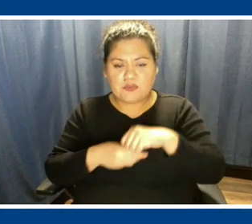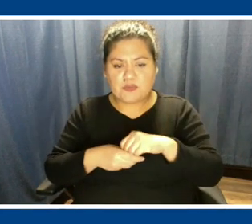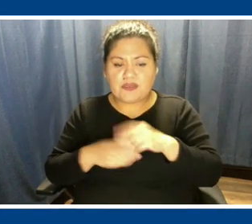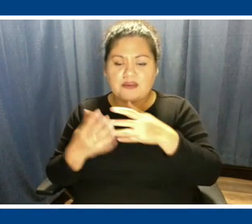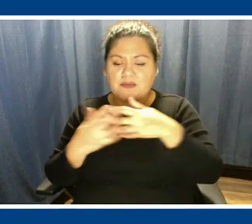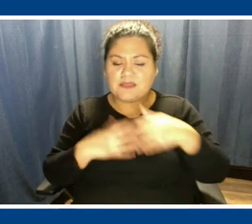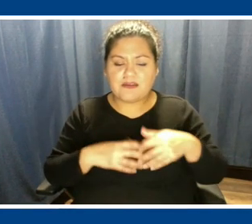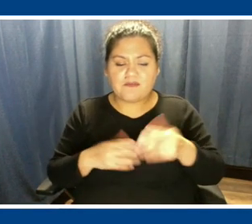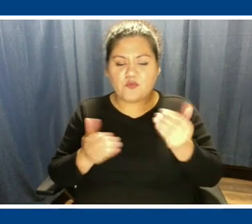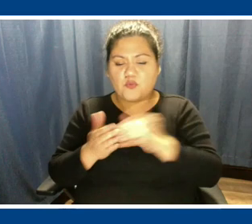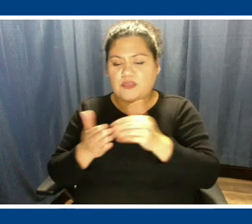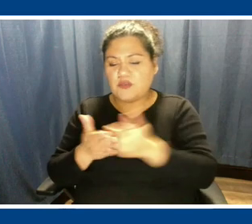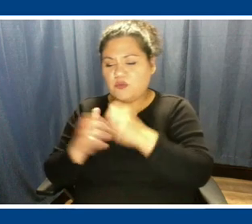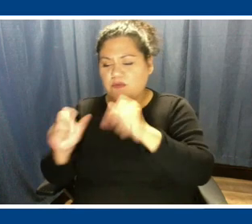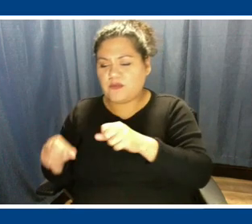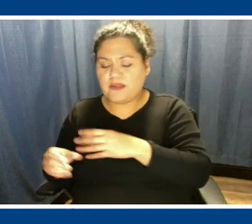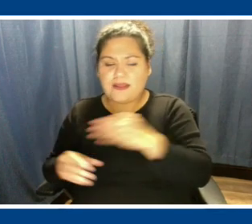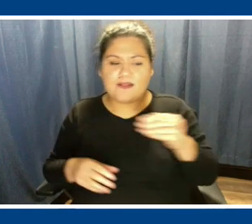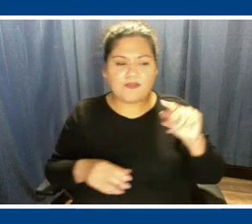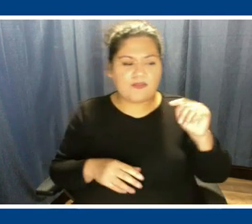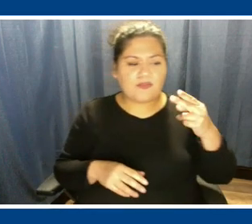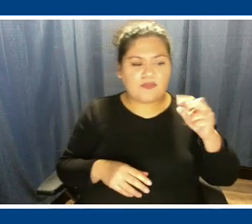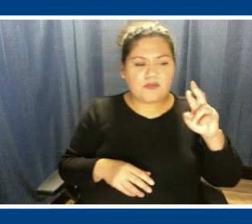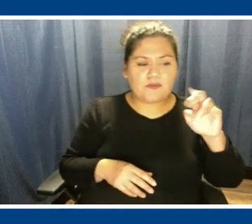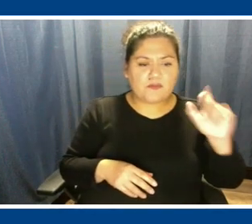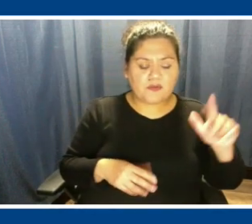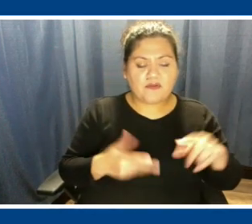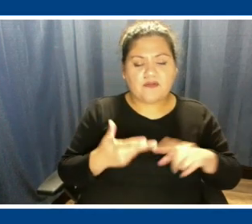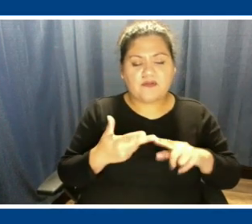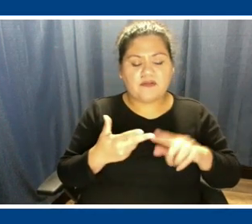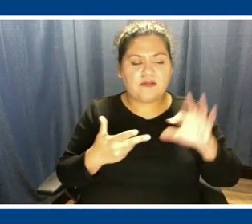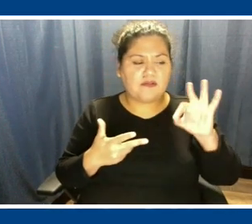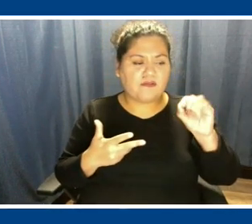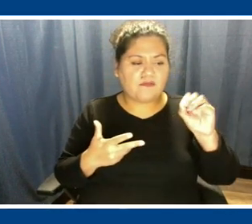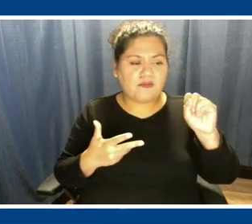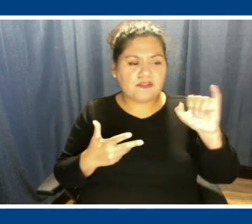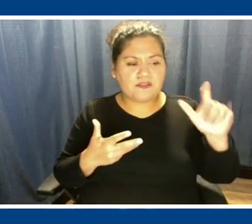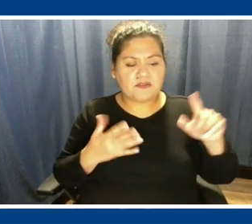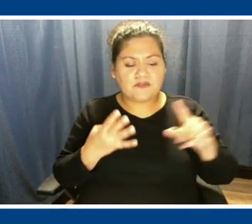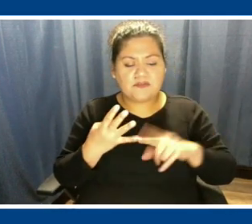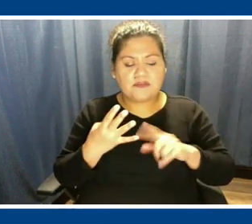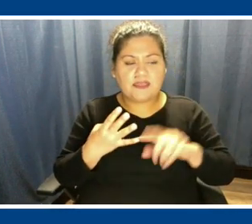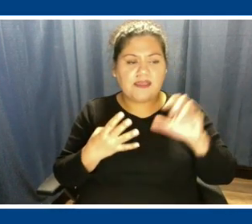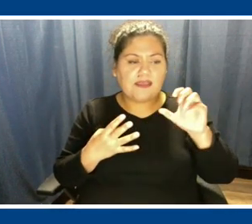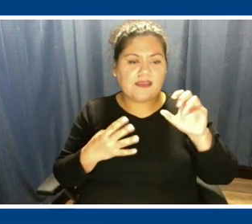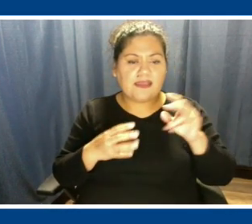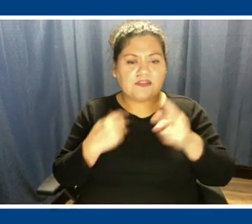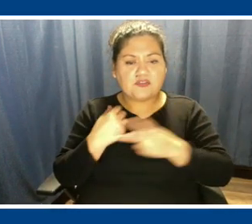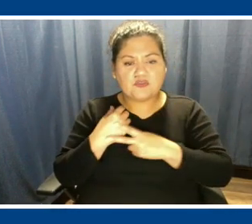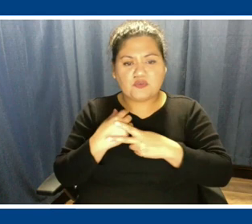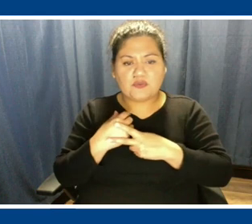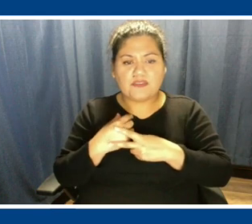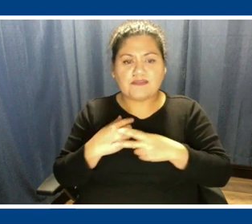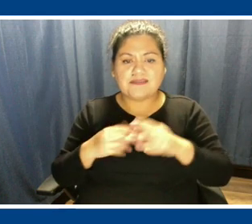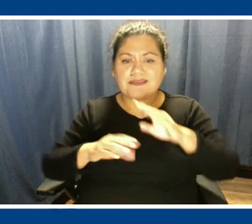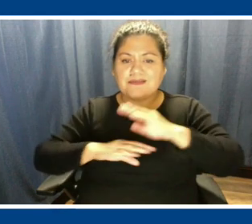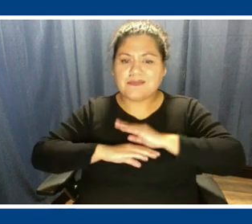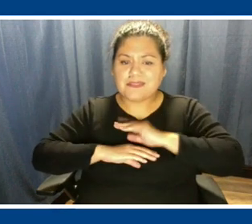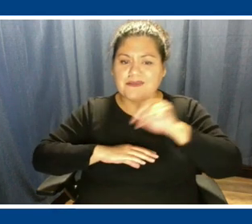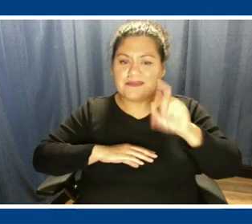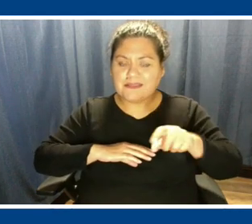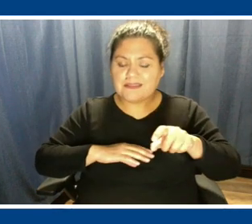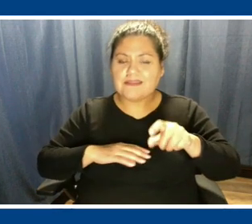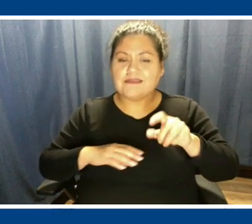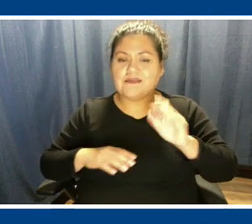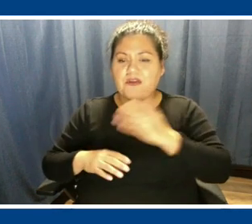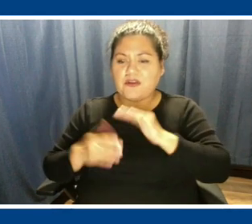and thermal, fossil, and storage in an effort to meet the needs of our community. We also